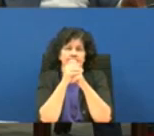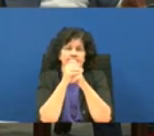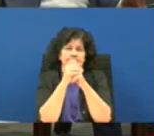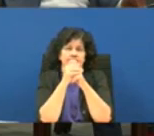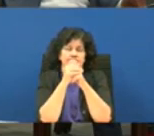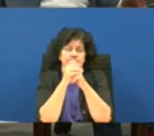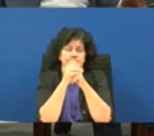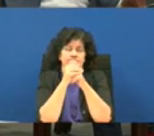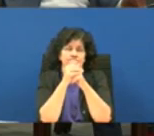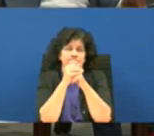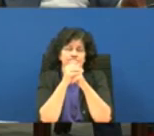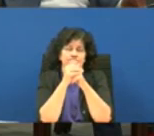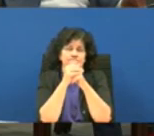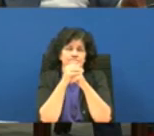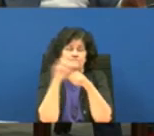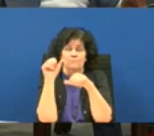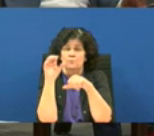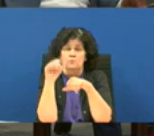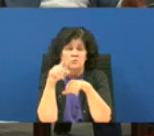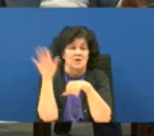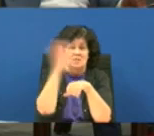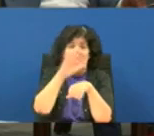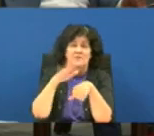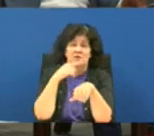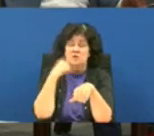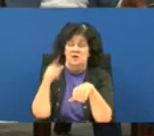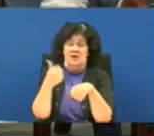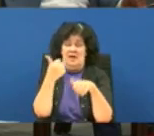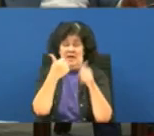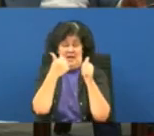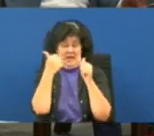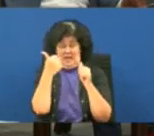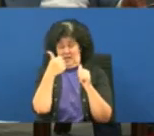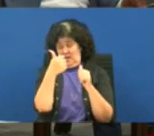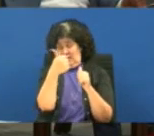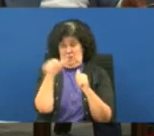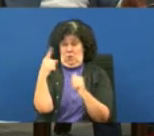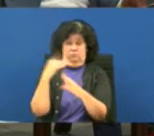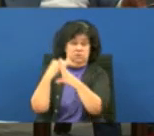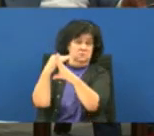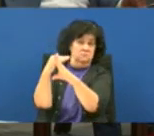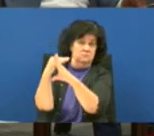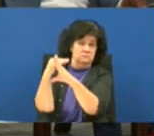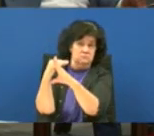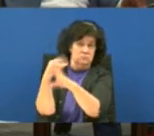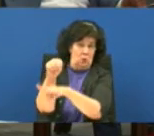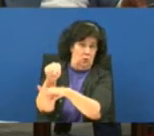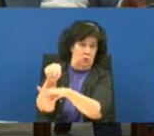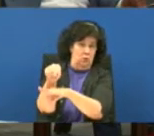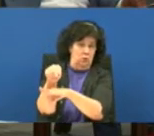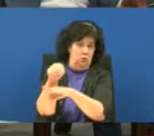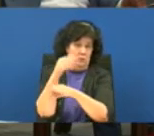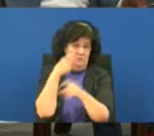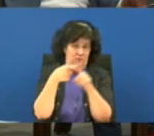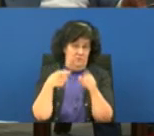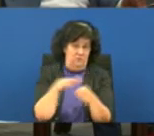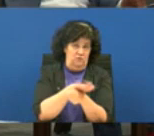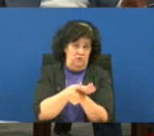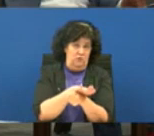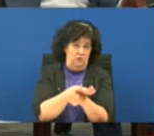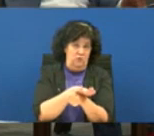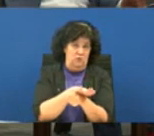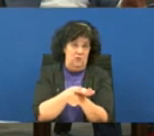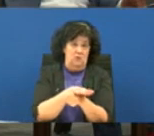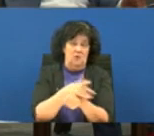all right so no one has ever been denied based on your beds being full no okay because i'm okay i talked to law